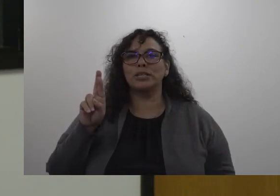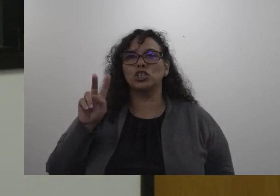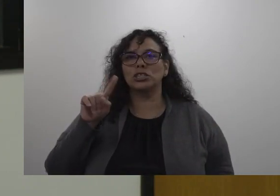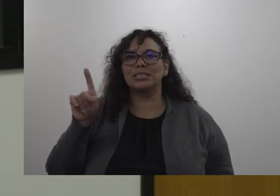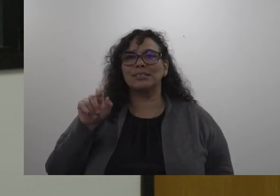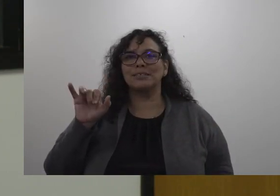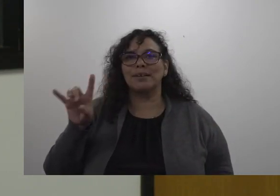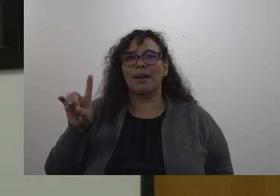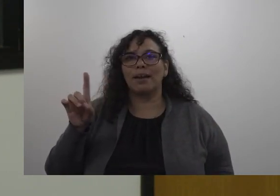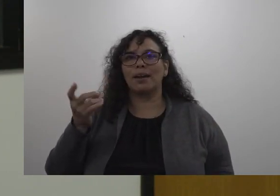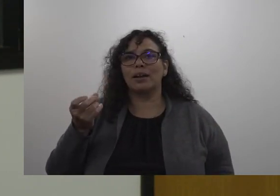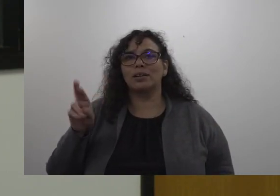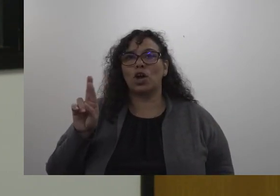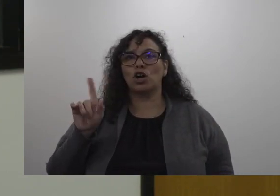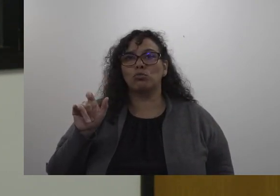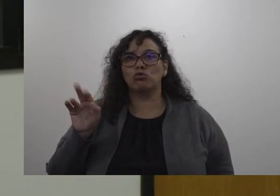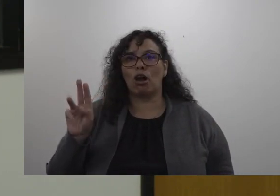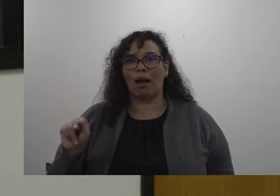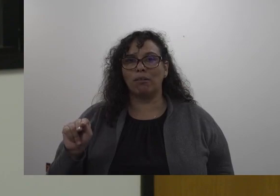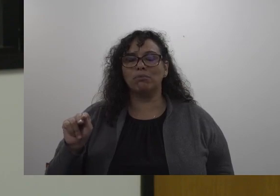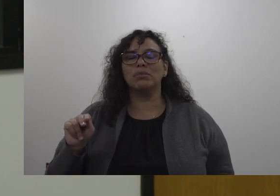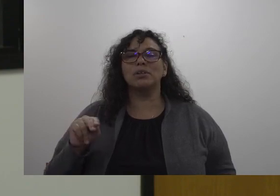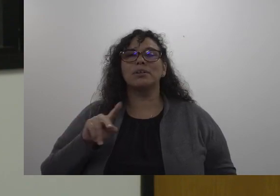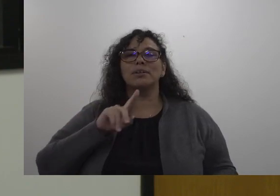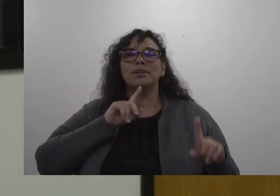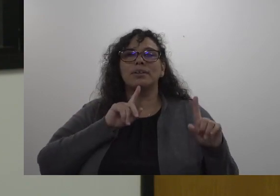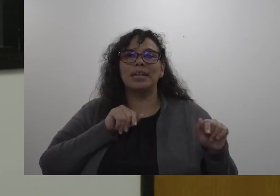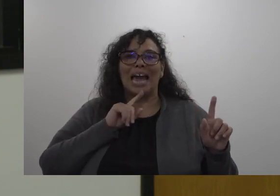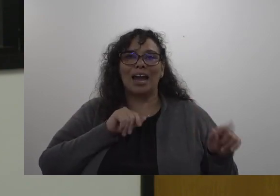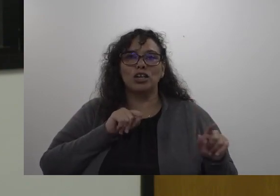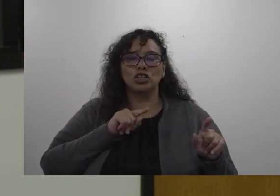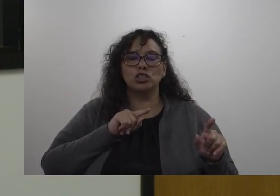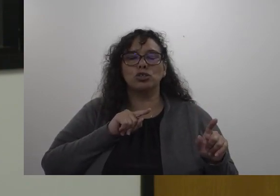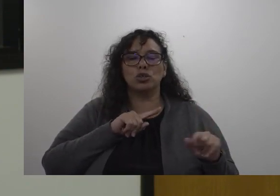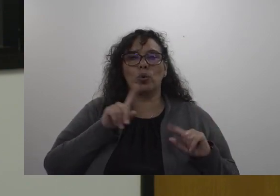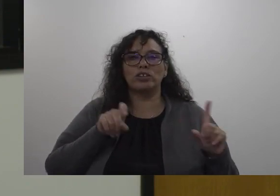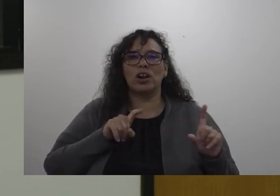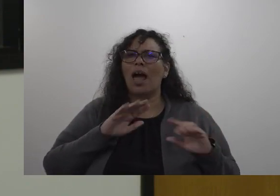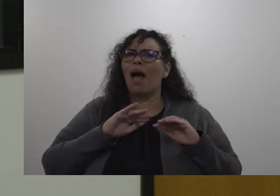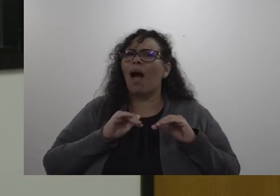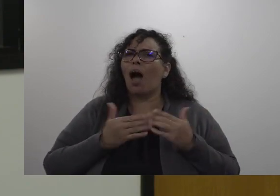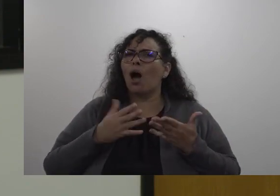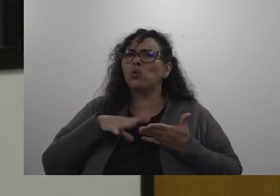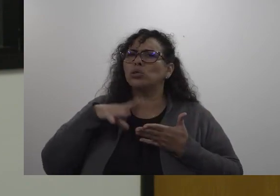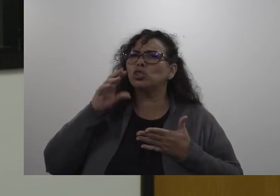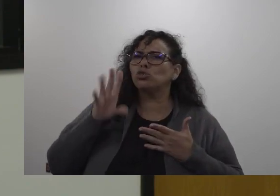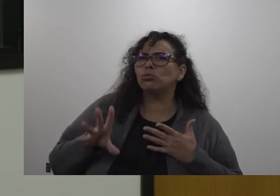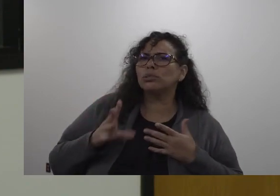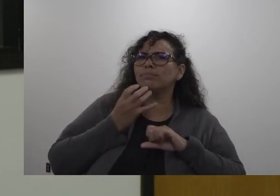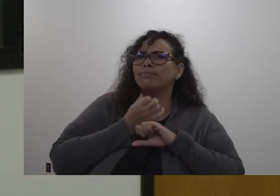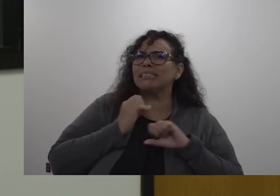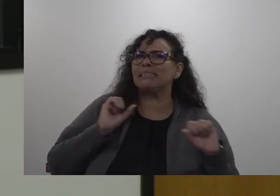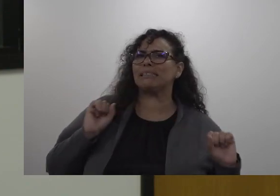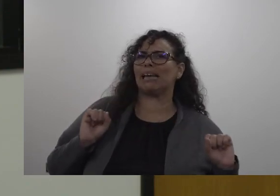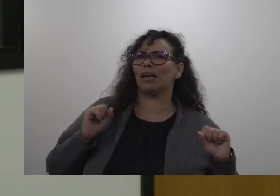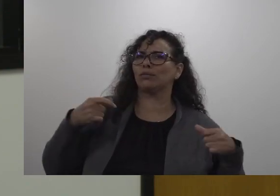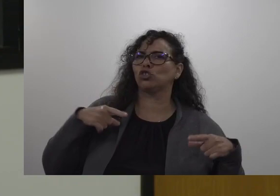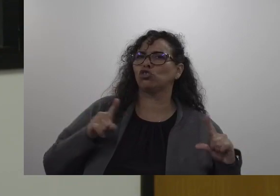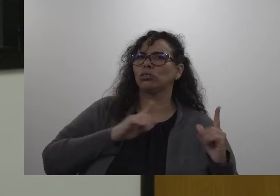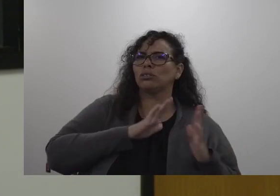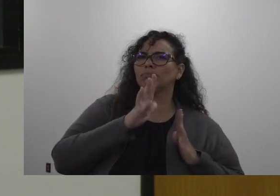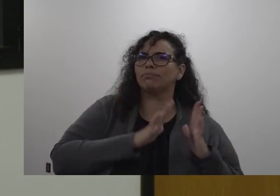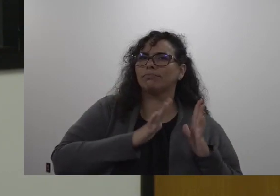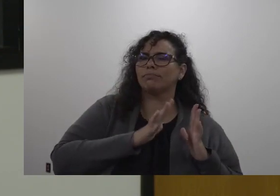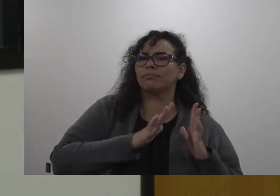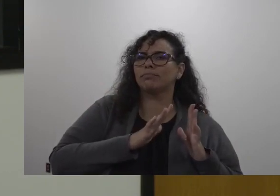presented yesterday involves the answer to the question how will students be kept safe during in-person instruction the list